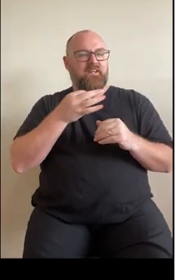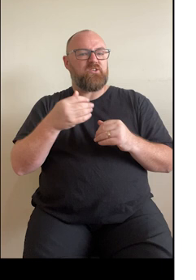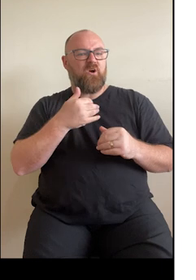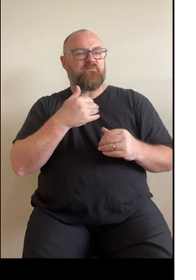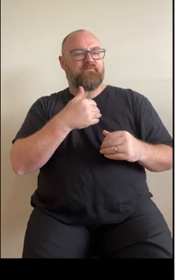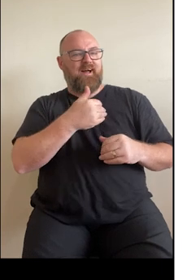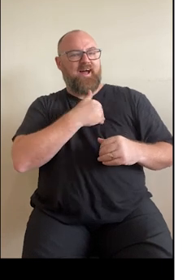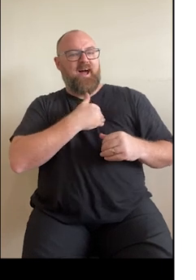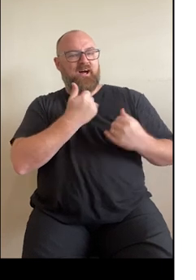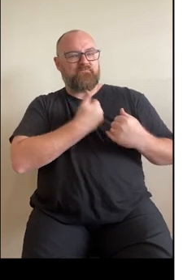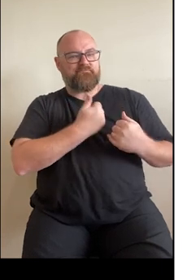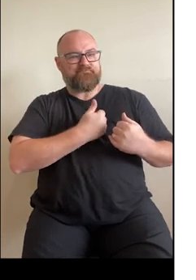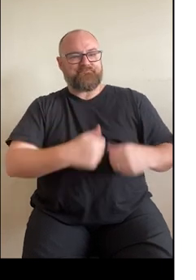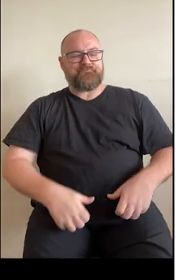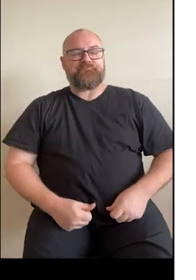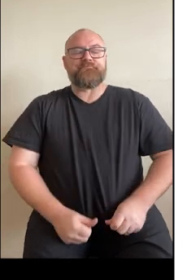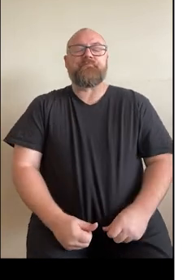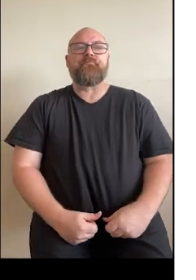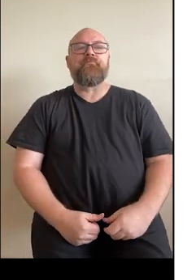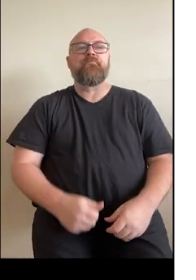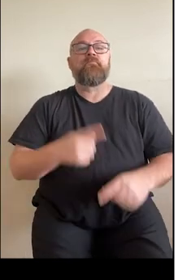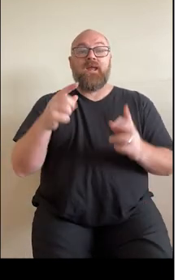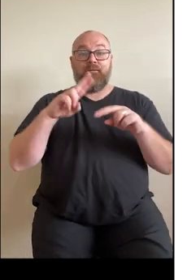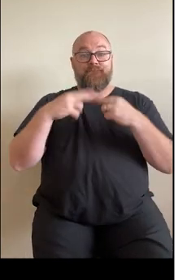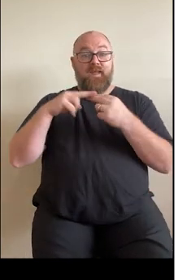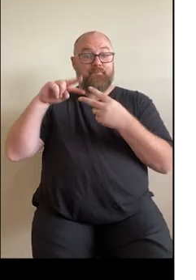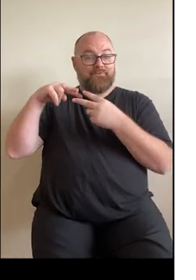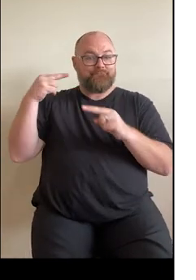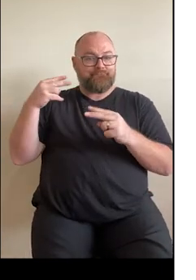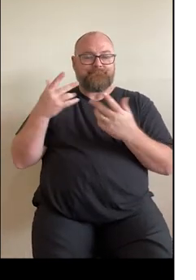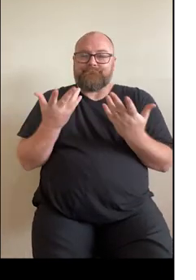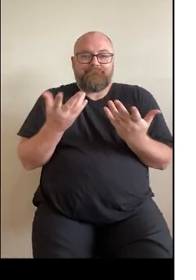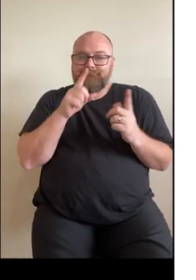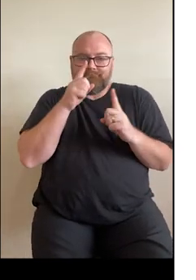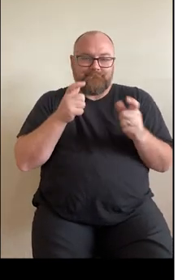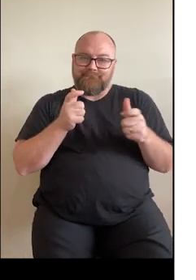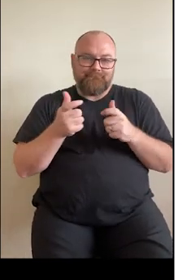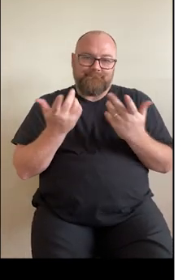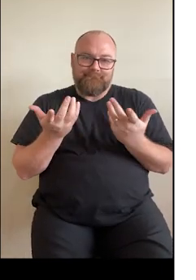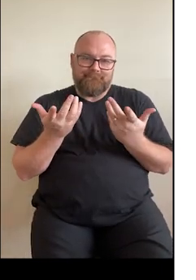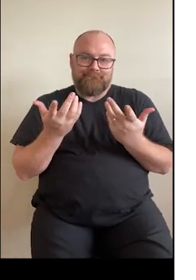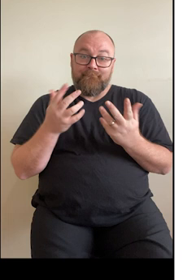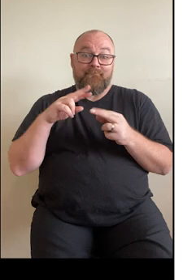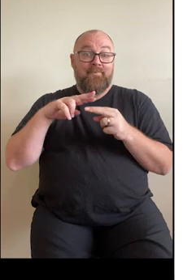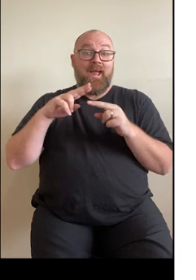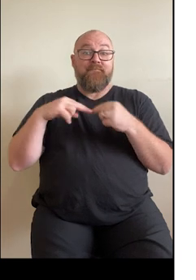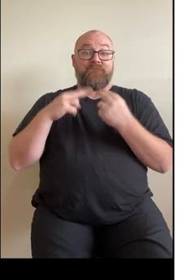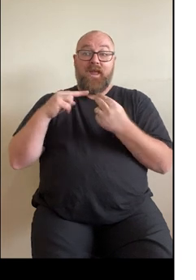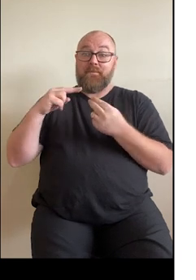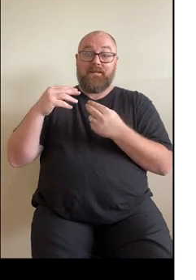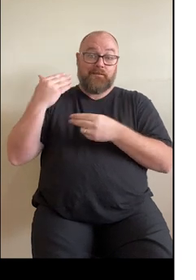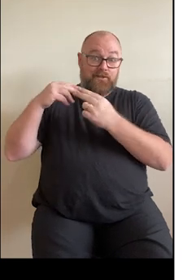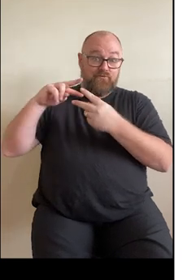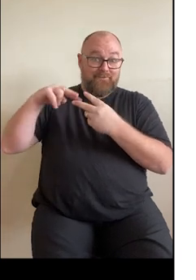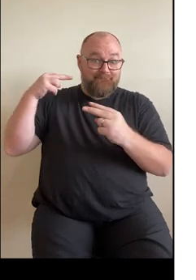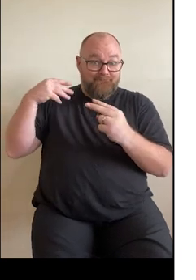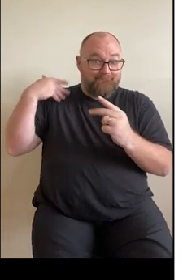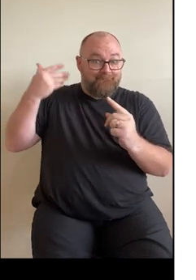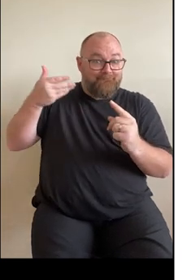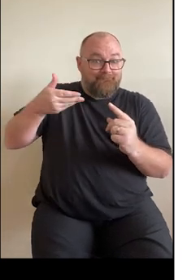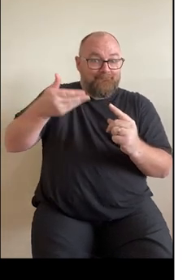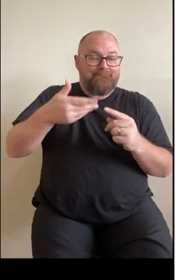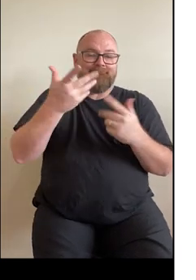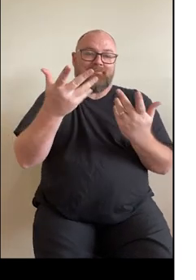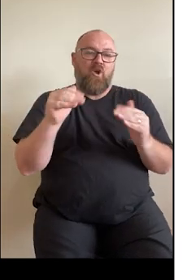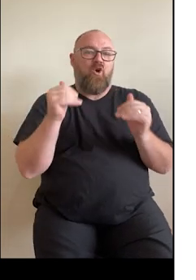disease. And lastly, family history. If you have a family history of heart disease, you may have an increased risk of having a heart attack or